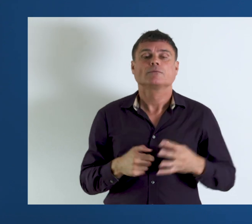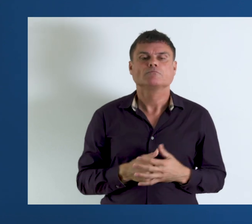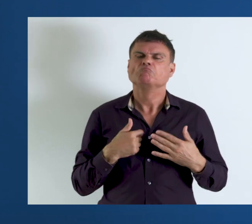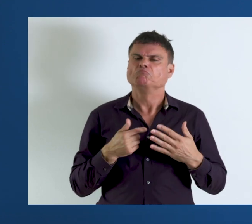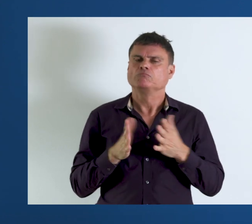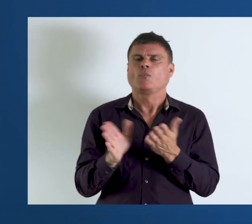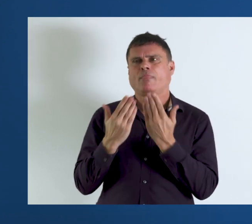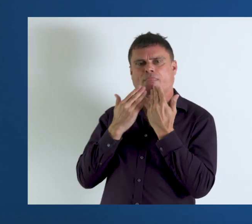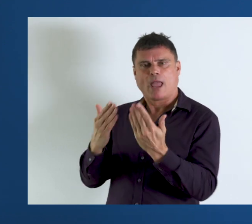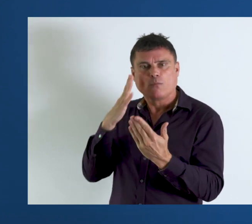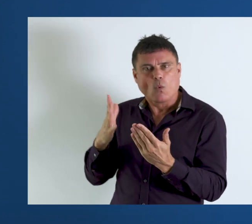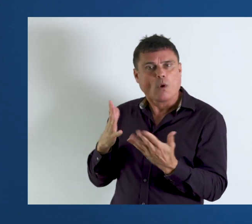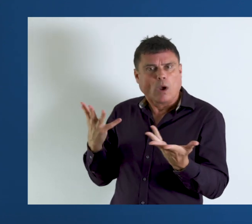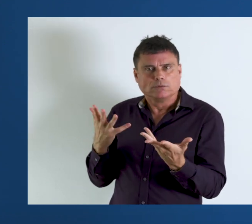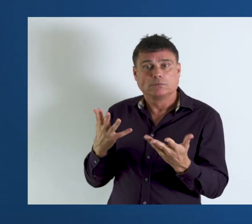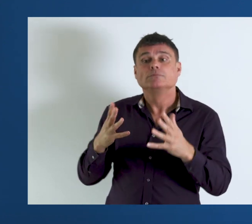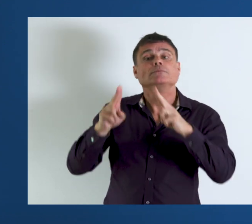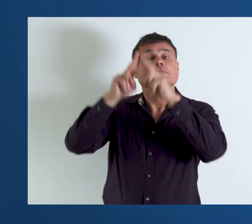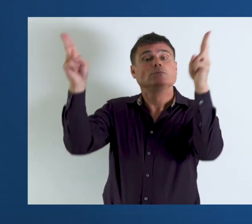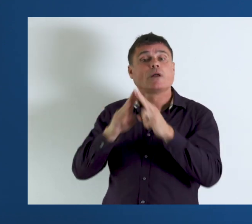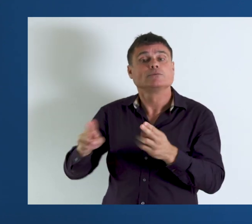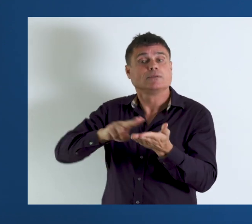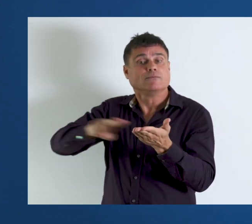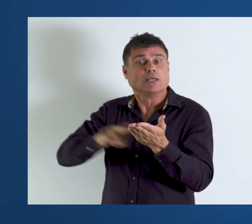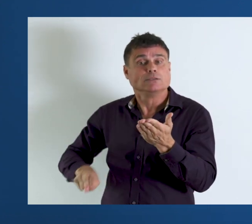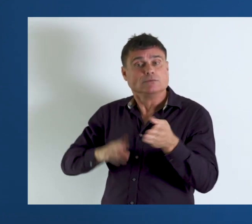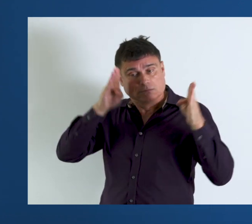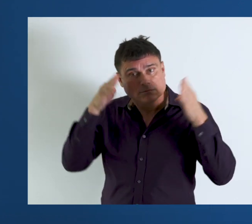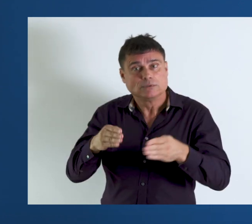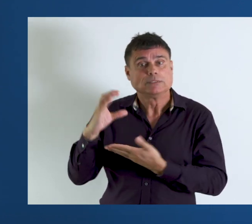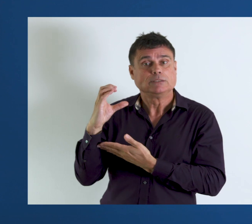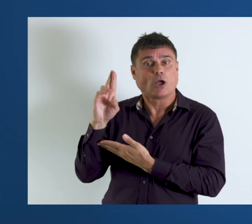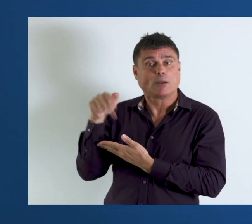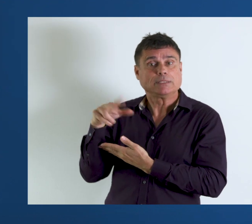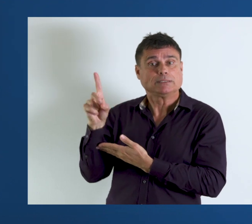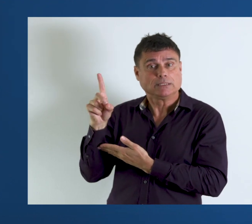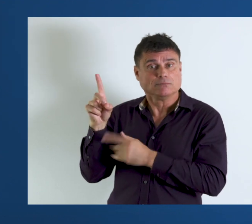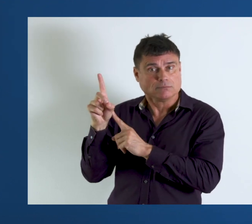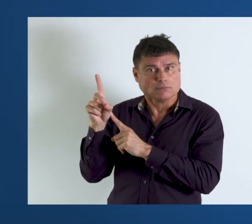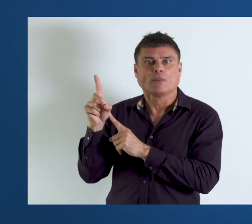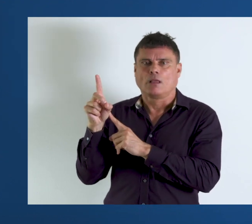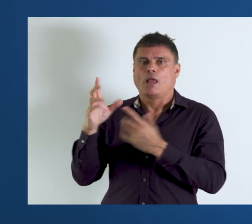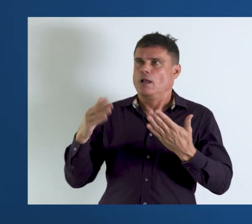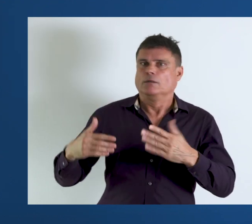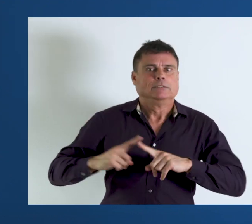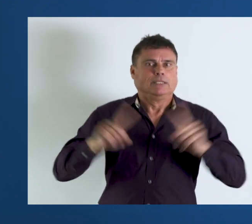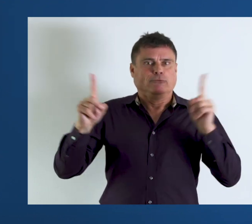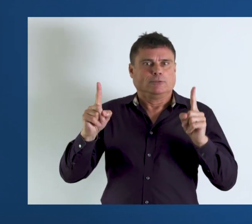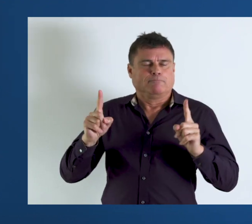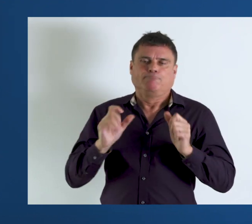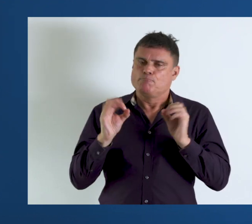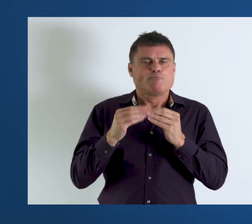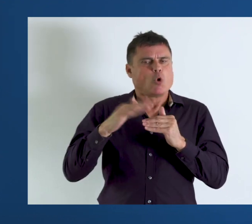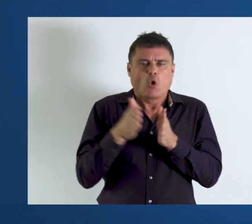make is that thanks to the adoption of the International Convention on the Rights of Persons with Disability, we now have a